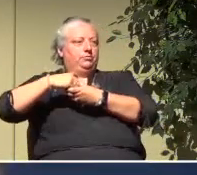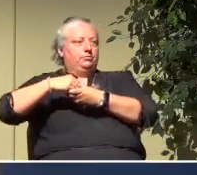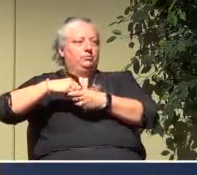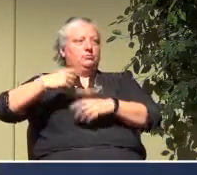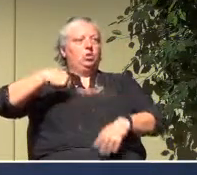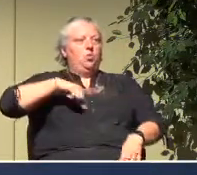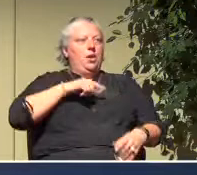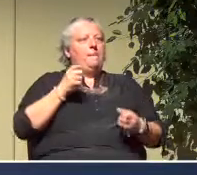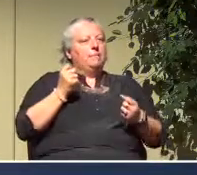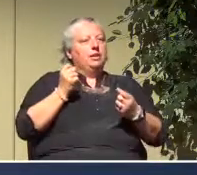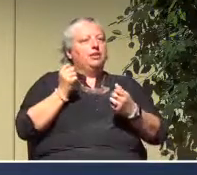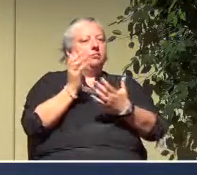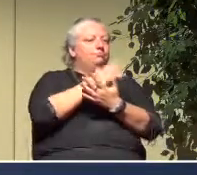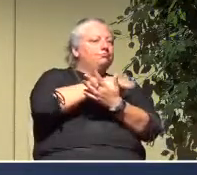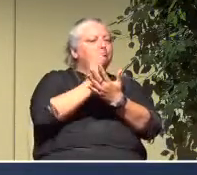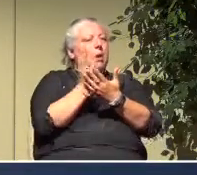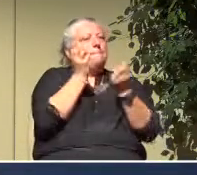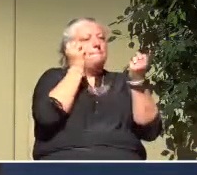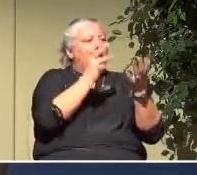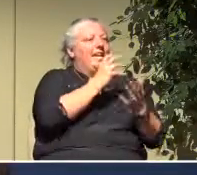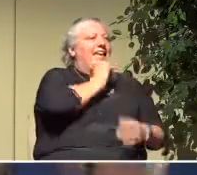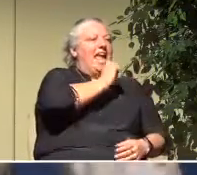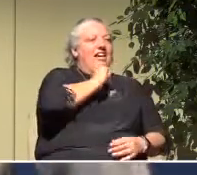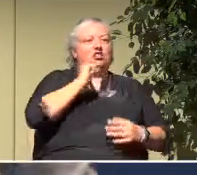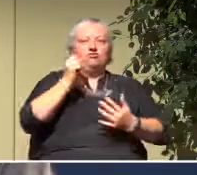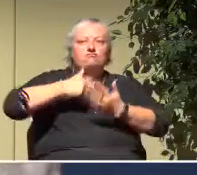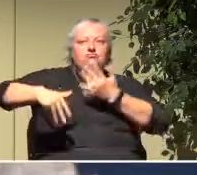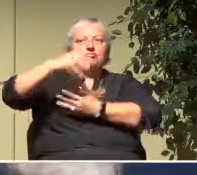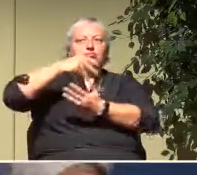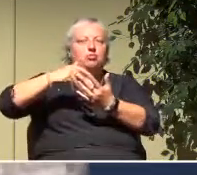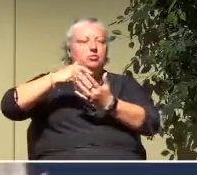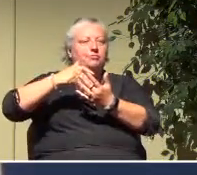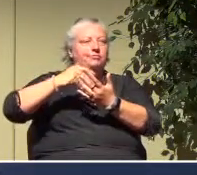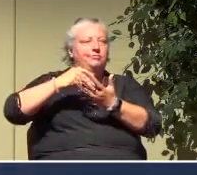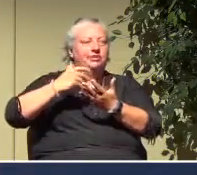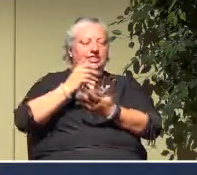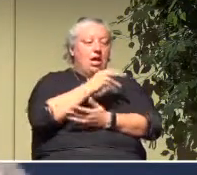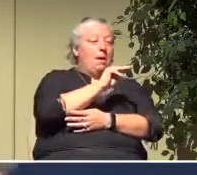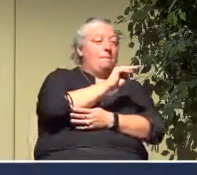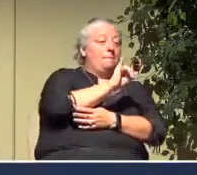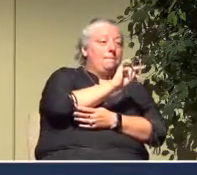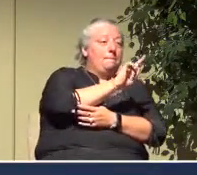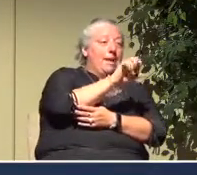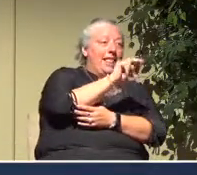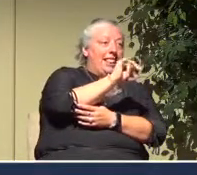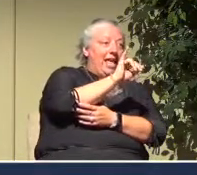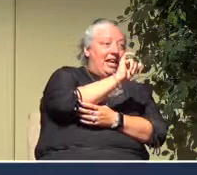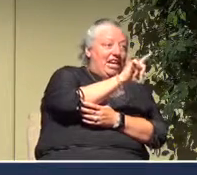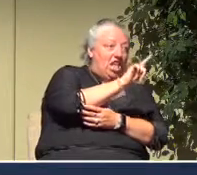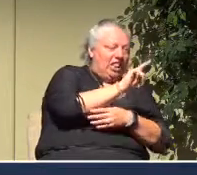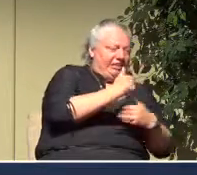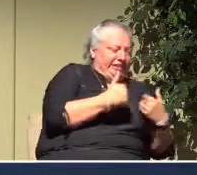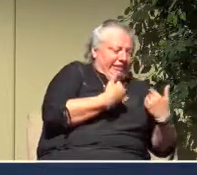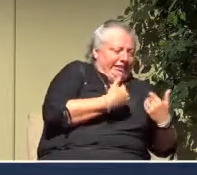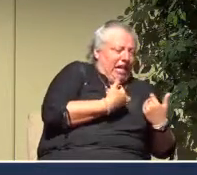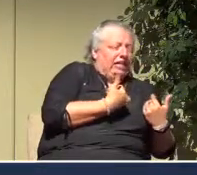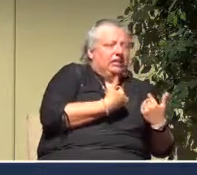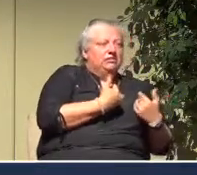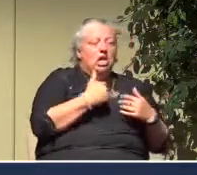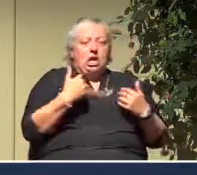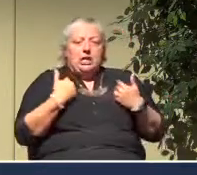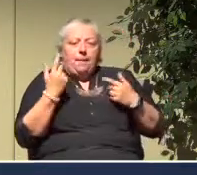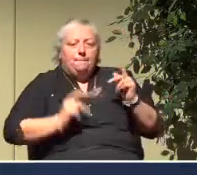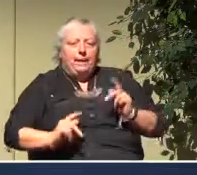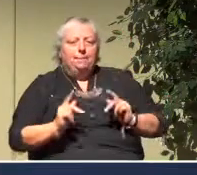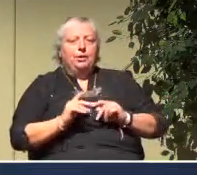It's about that gap in us that's around the age of millennials and of young people, young adults, young families,